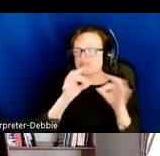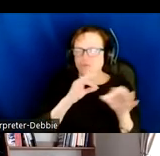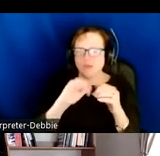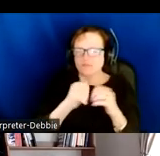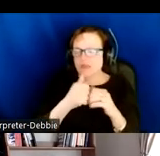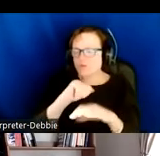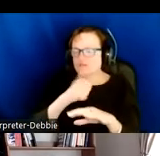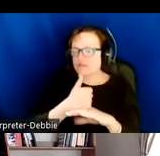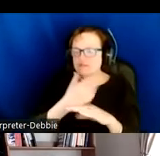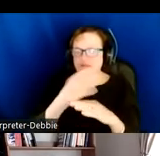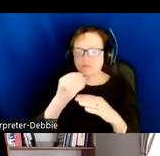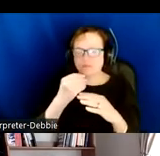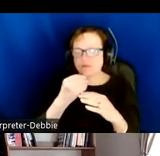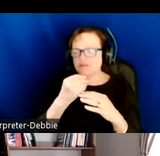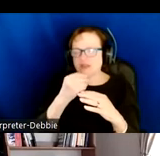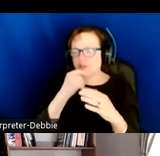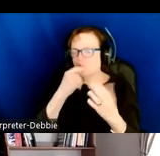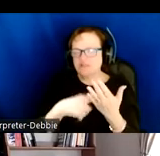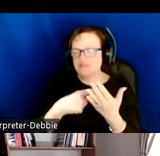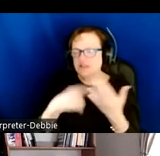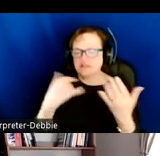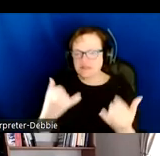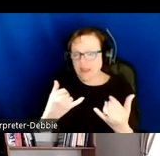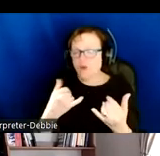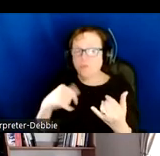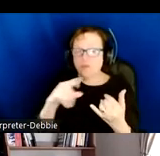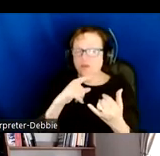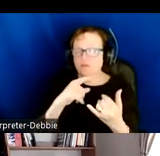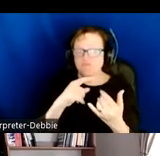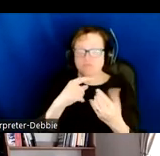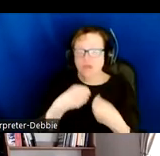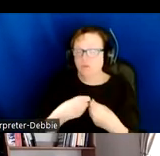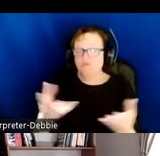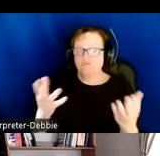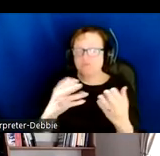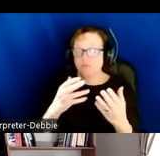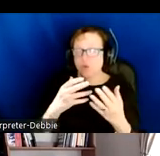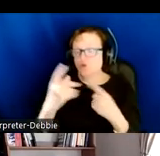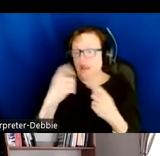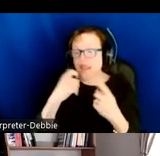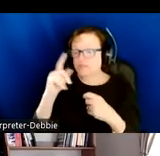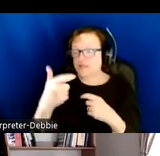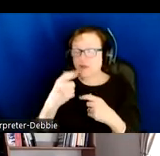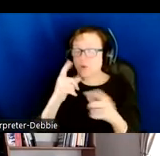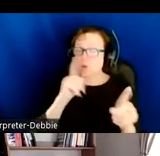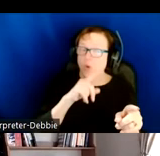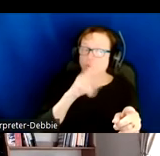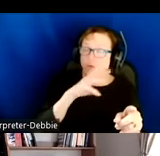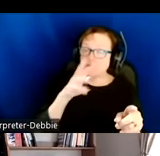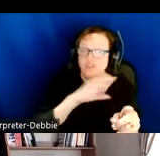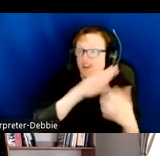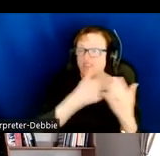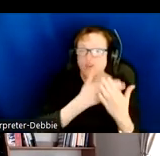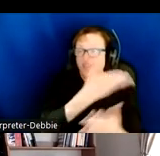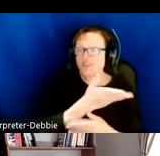with the browser extension. So I won't go into those details here. I'm happy to take questions about it later or go to our website where all these resources are linked.